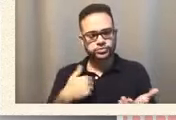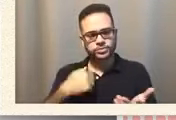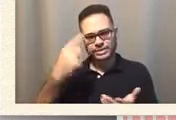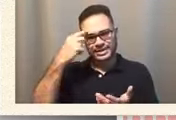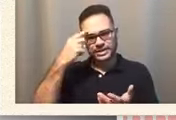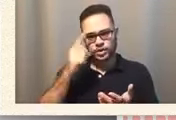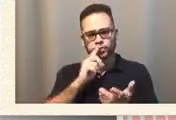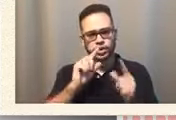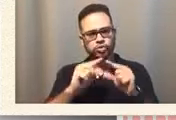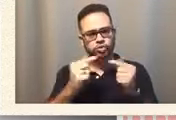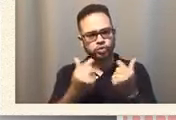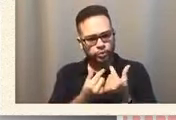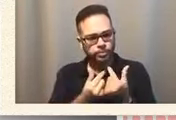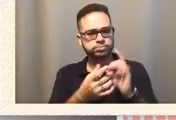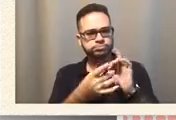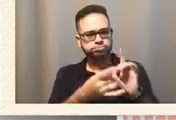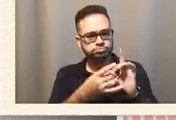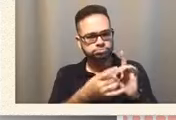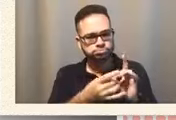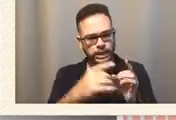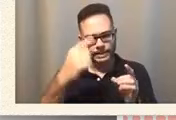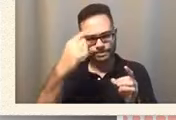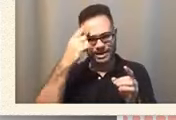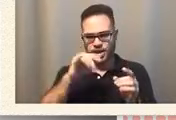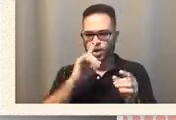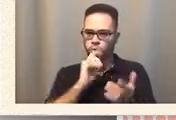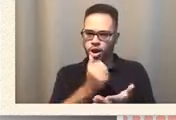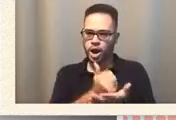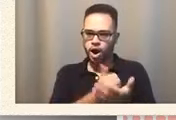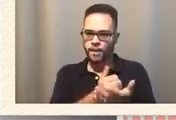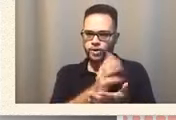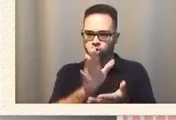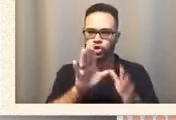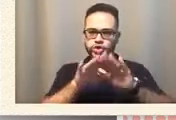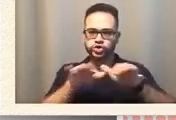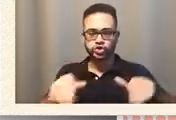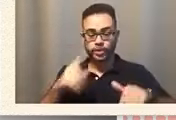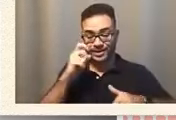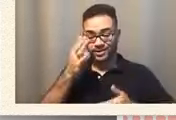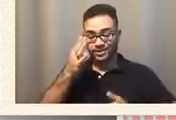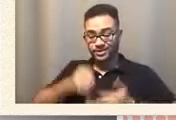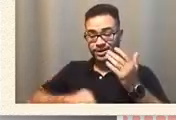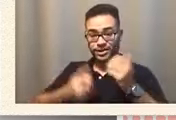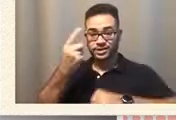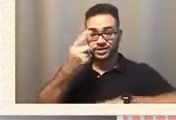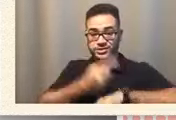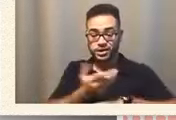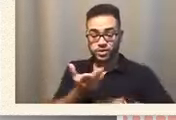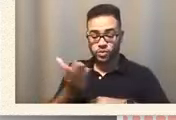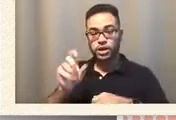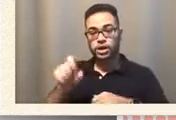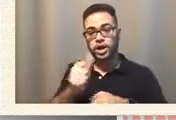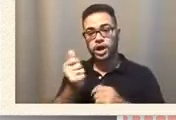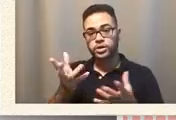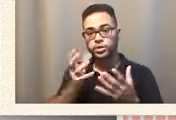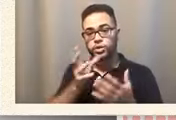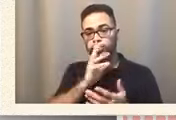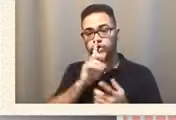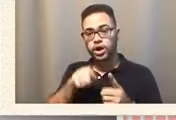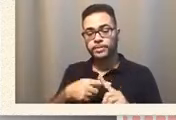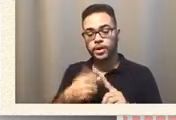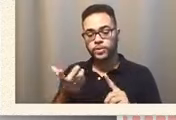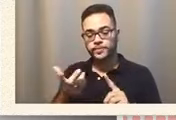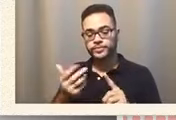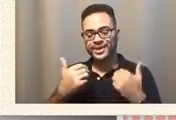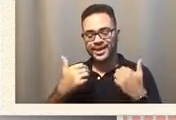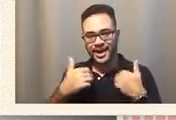help your child. Right. at the of the day, the other thing that I want to talk about is having regrets. guys